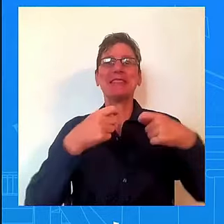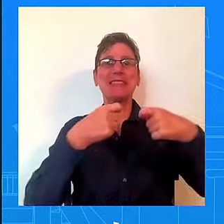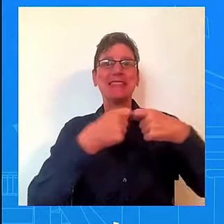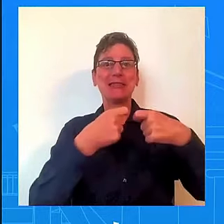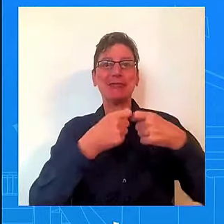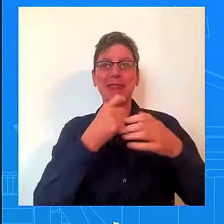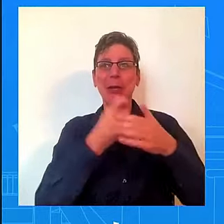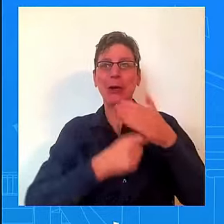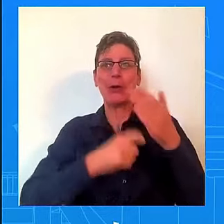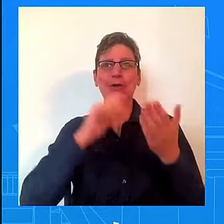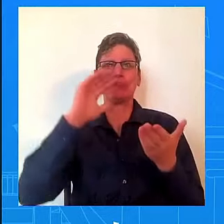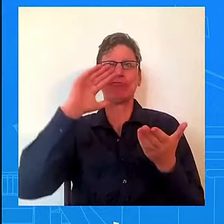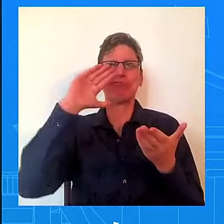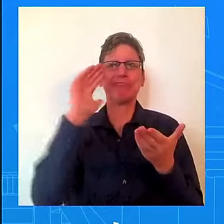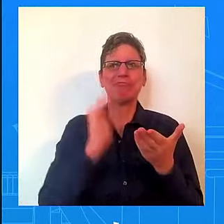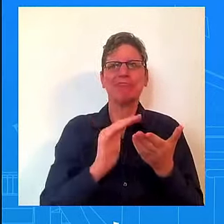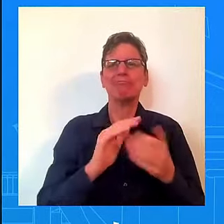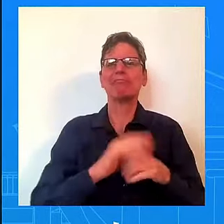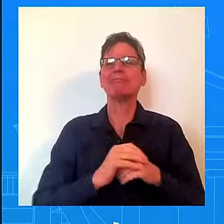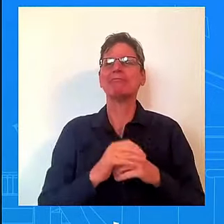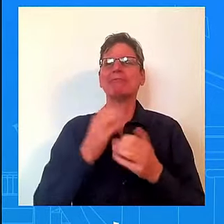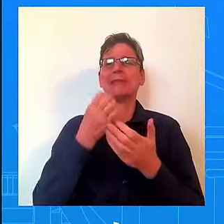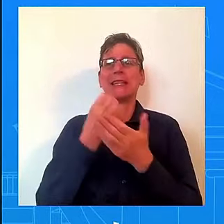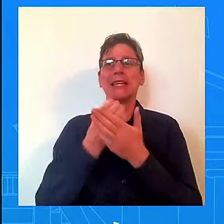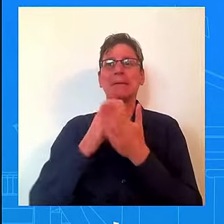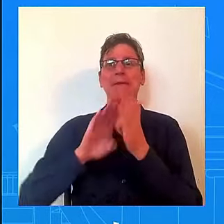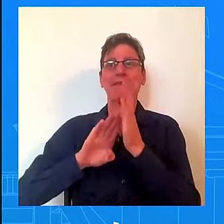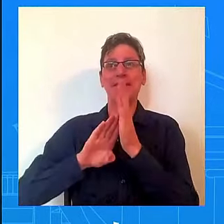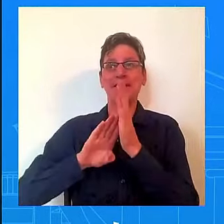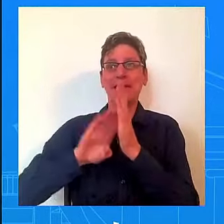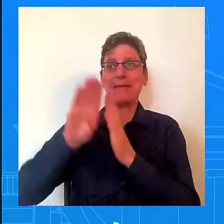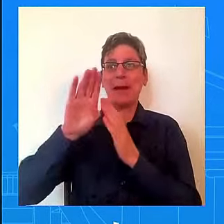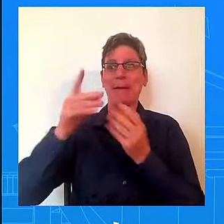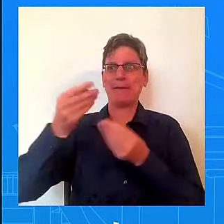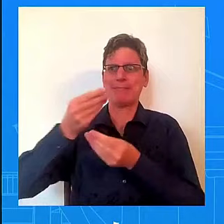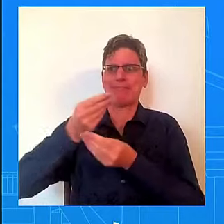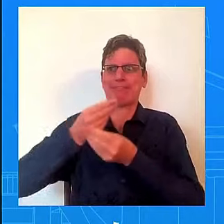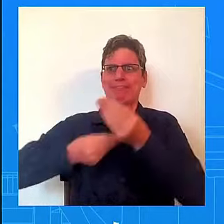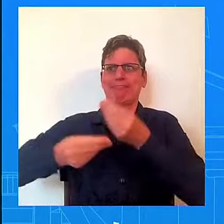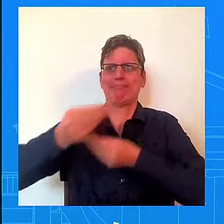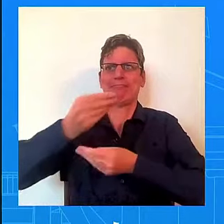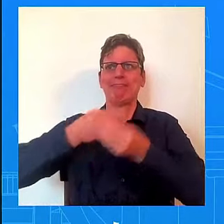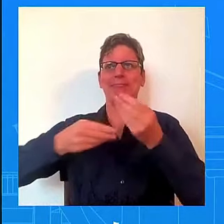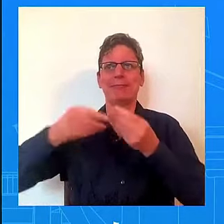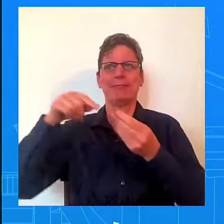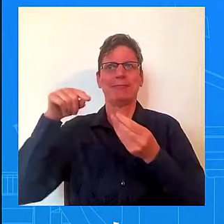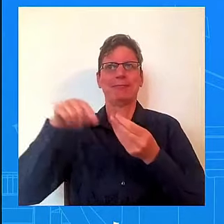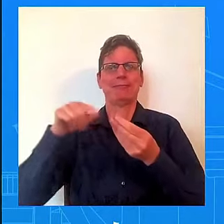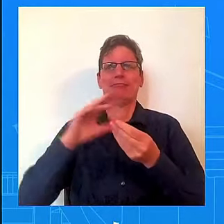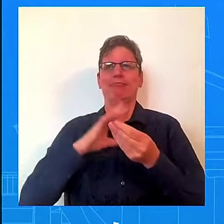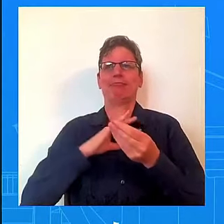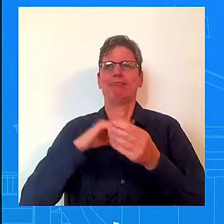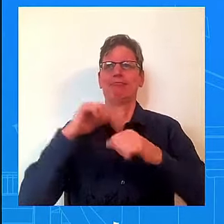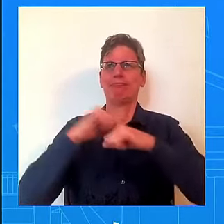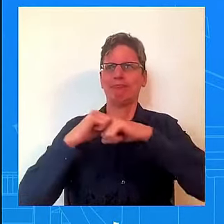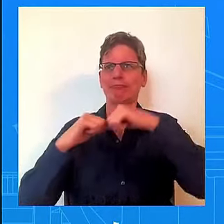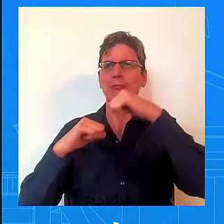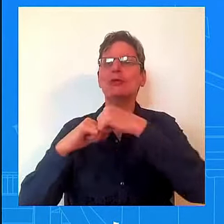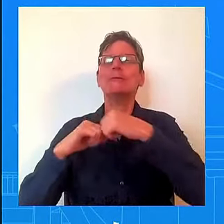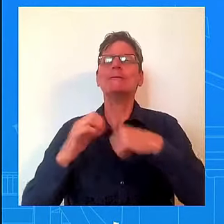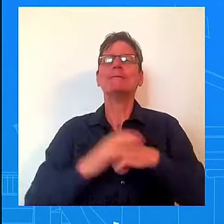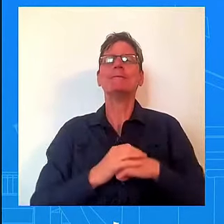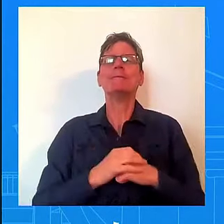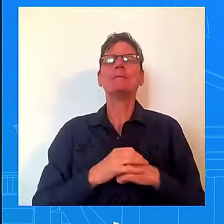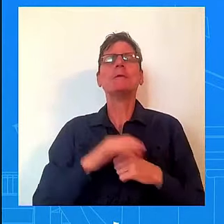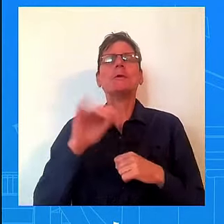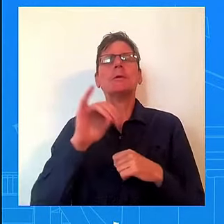into America's infrastructure, and competitiveness, and so much more. This is the first